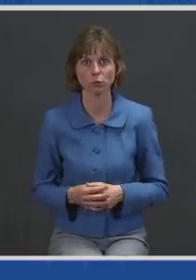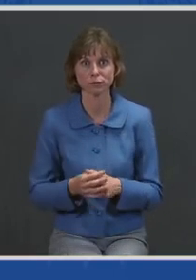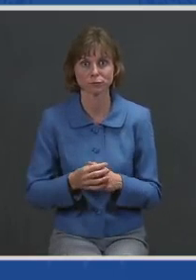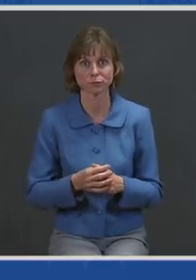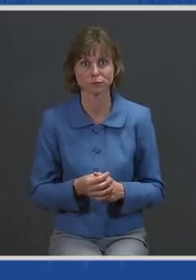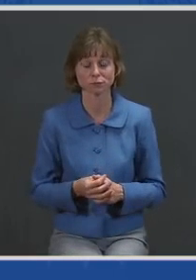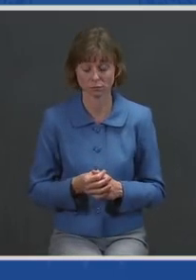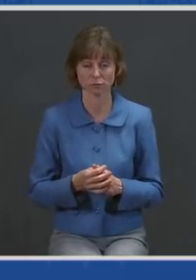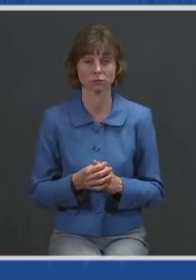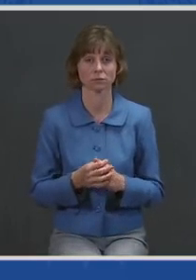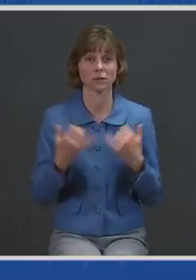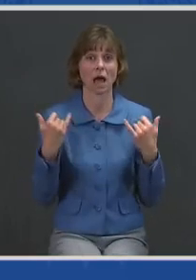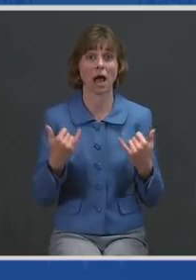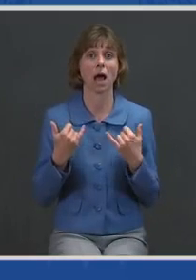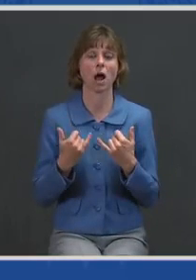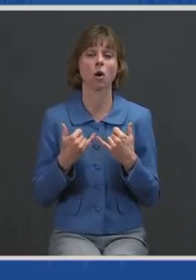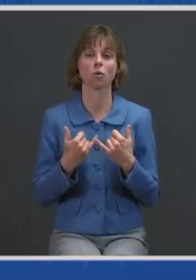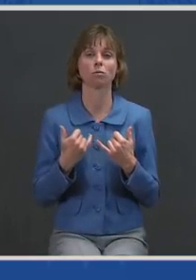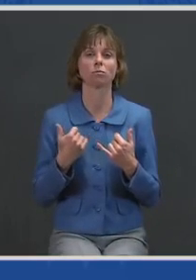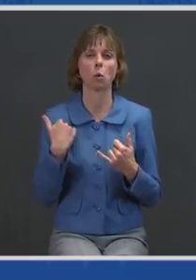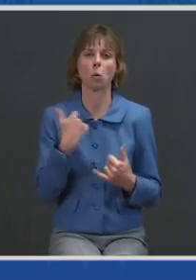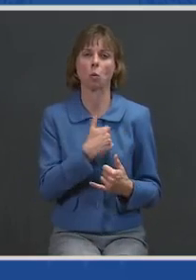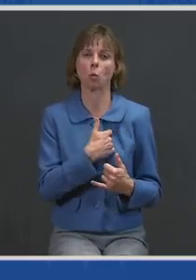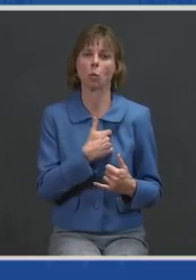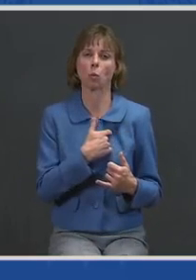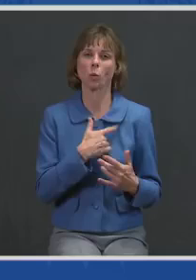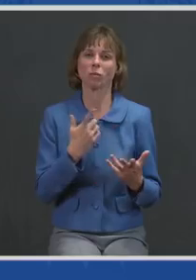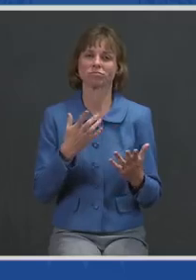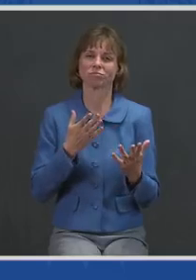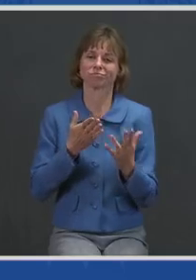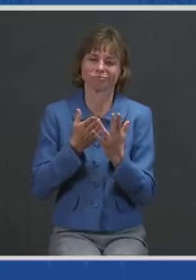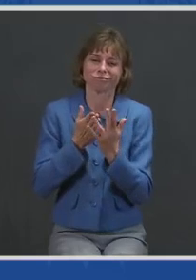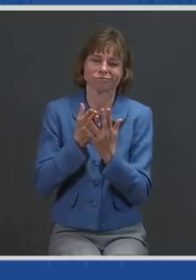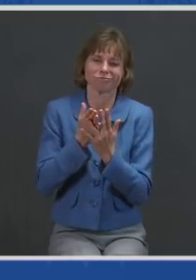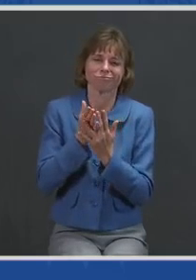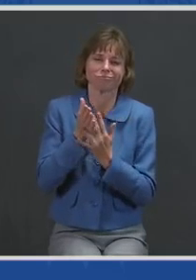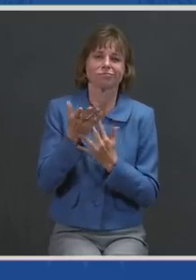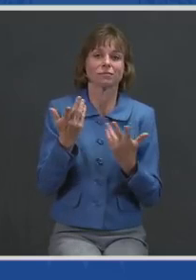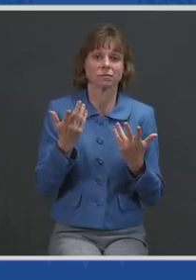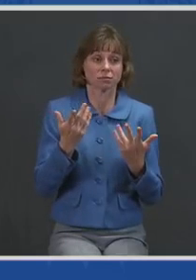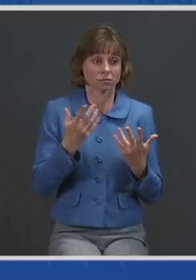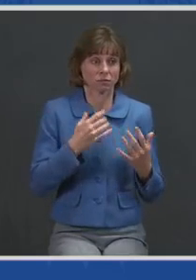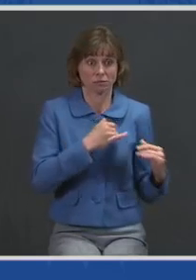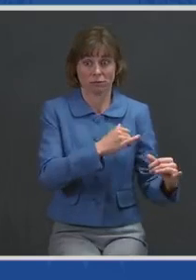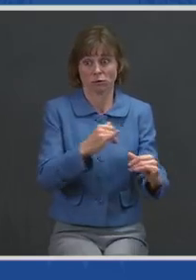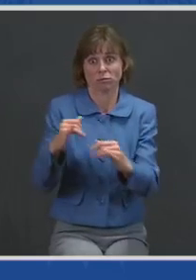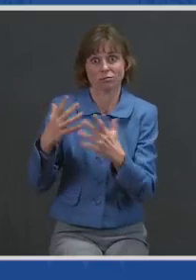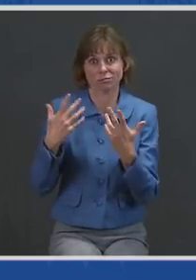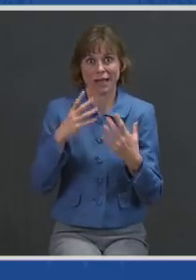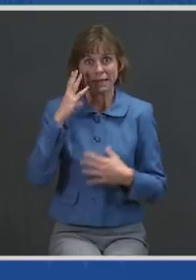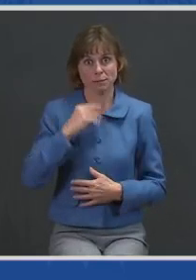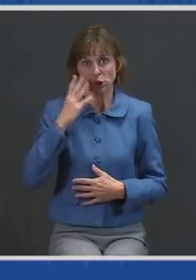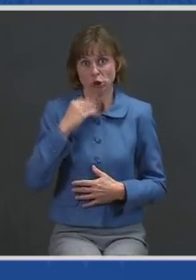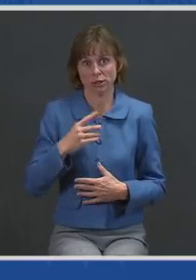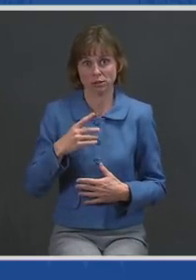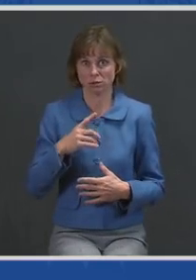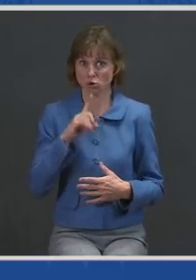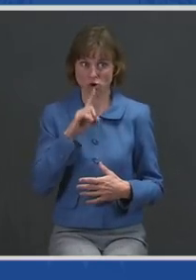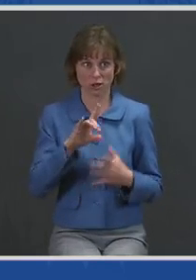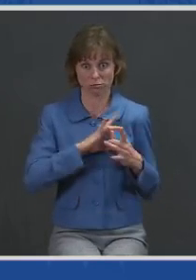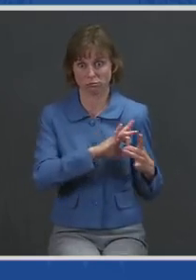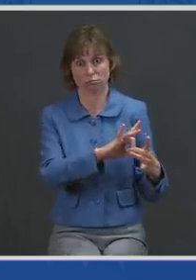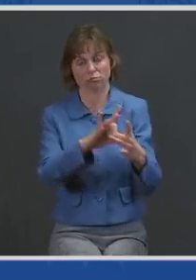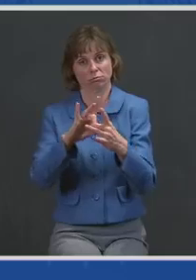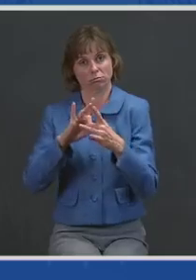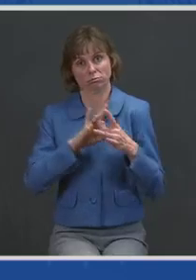now, we're coming through it. And it's a shared experience that binds us together as a